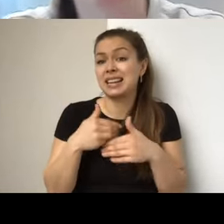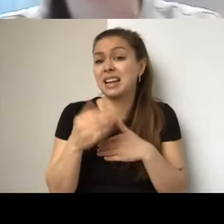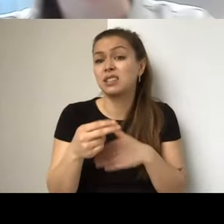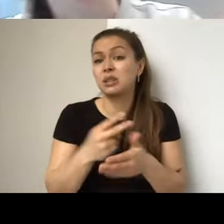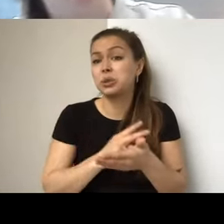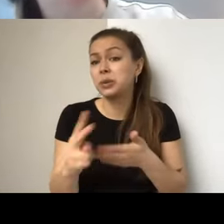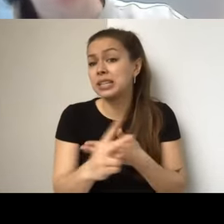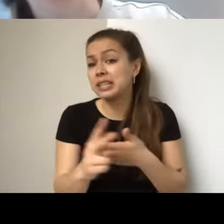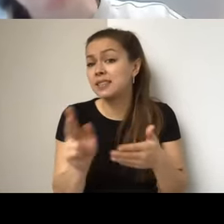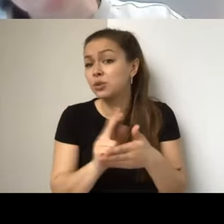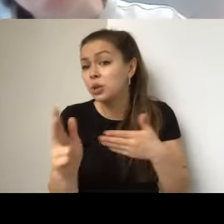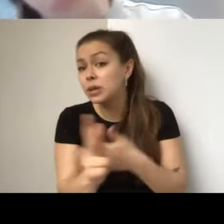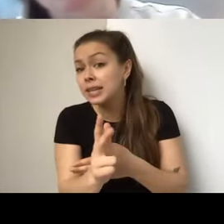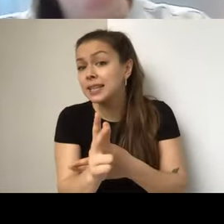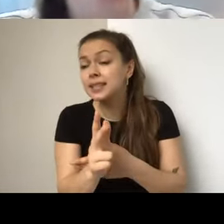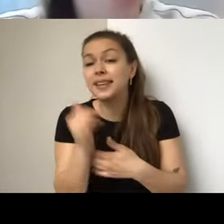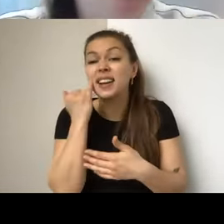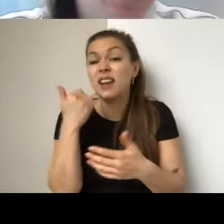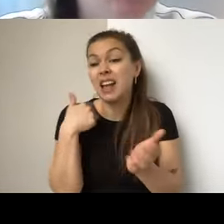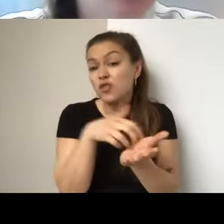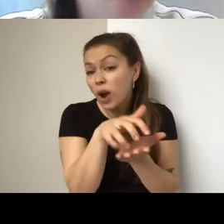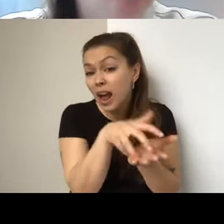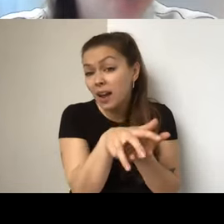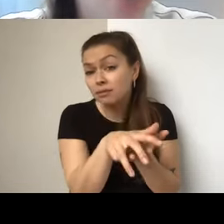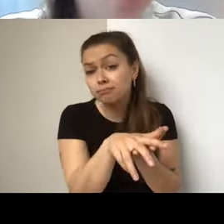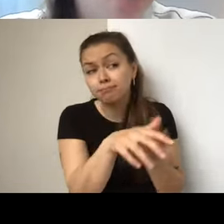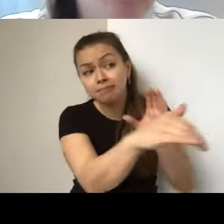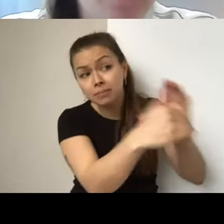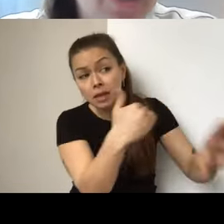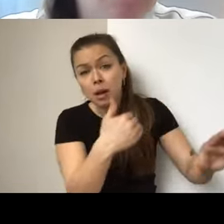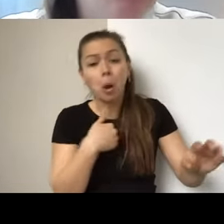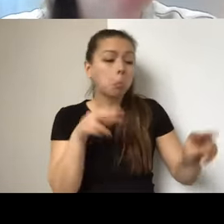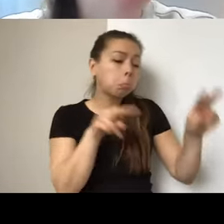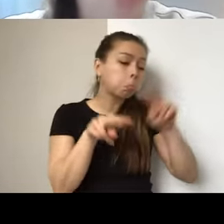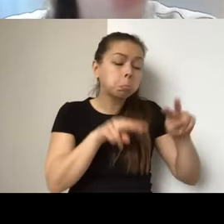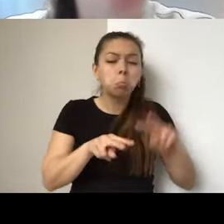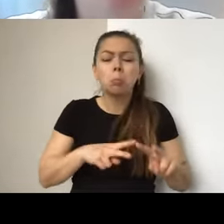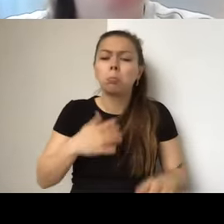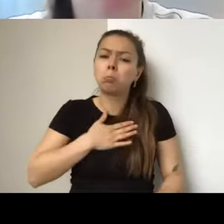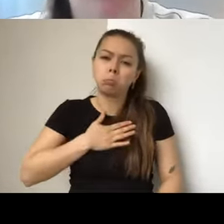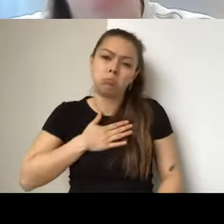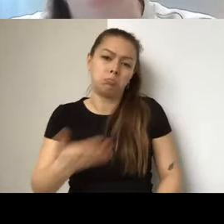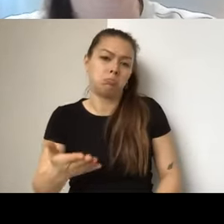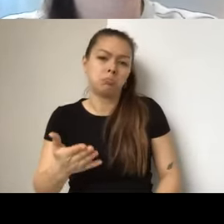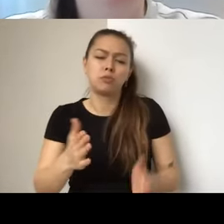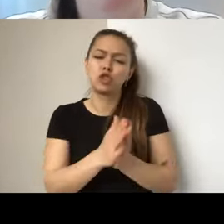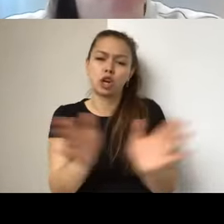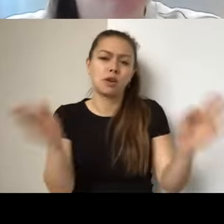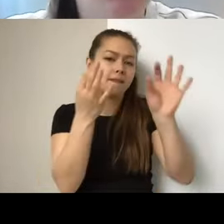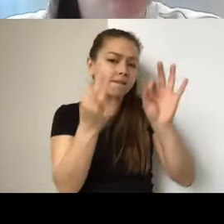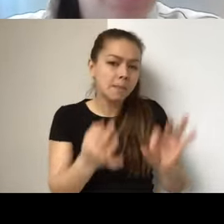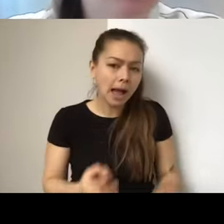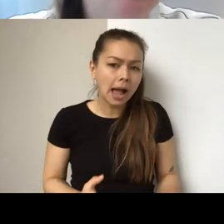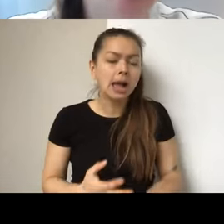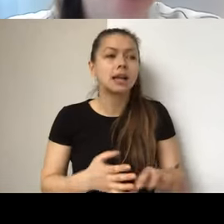deadline and you're hoping that I'll take a look at it. I'm more than happy to do so. I can give you some general feedback on the